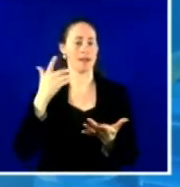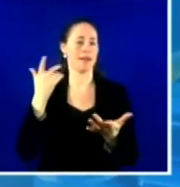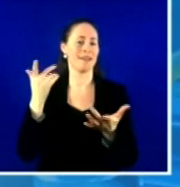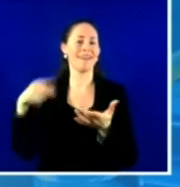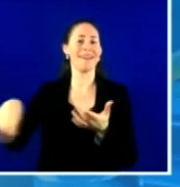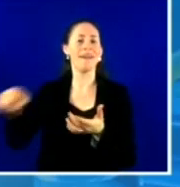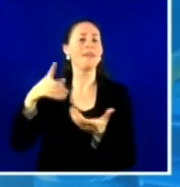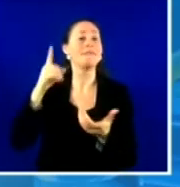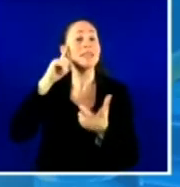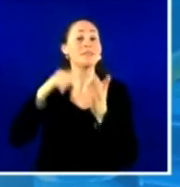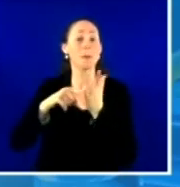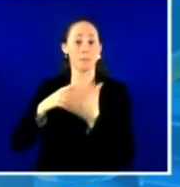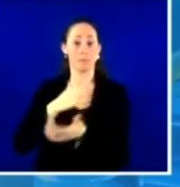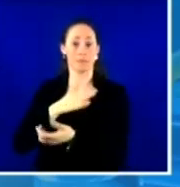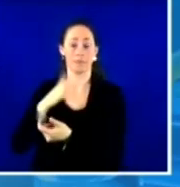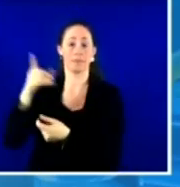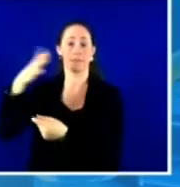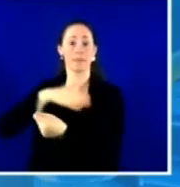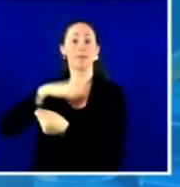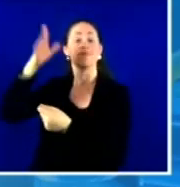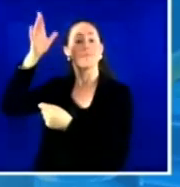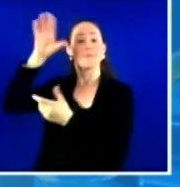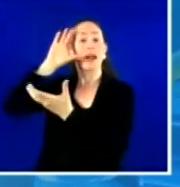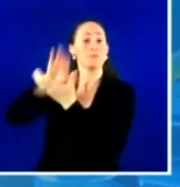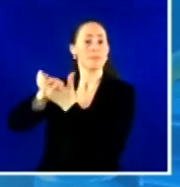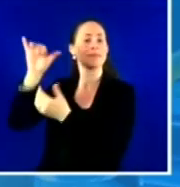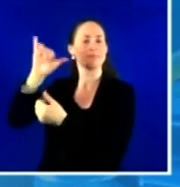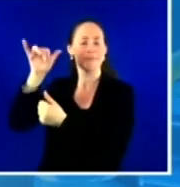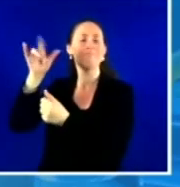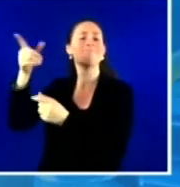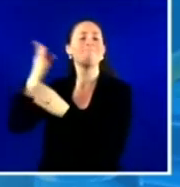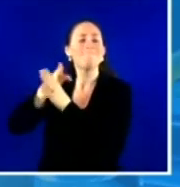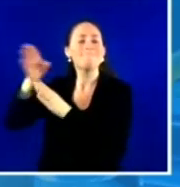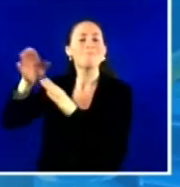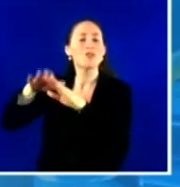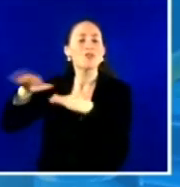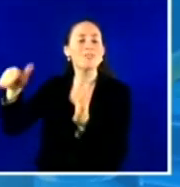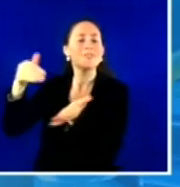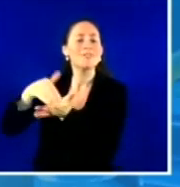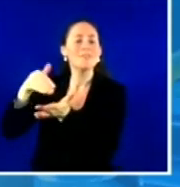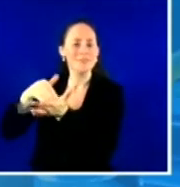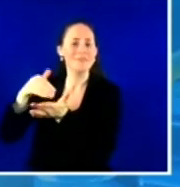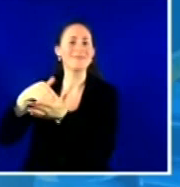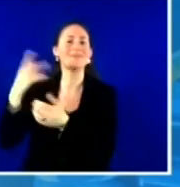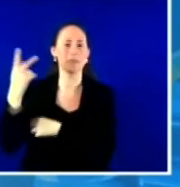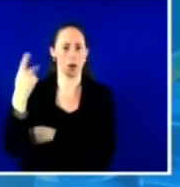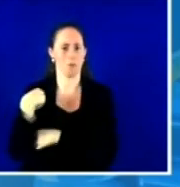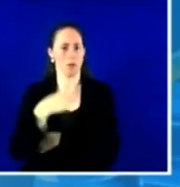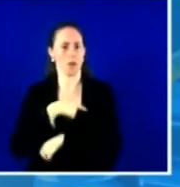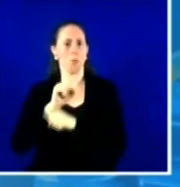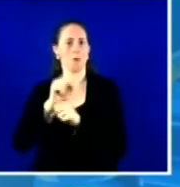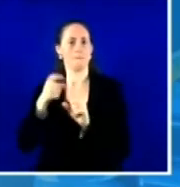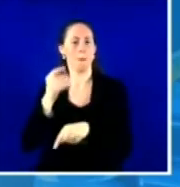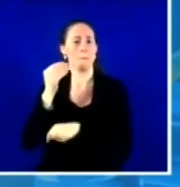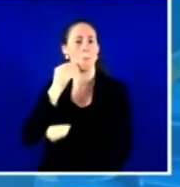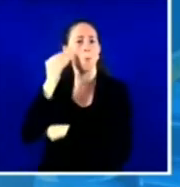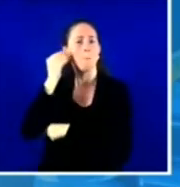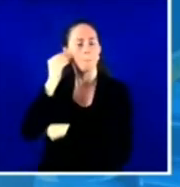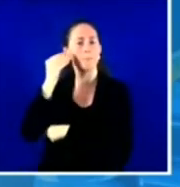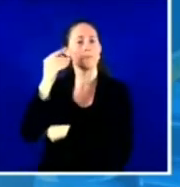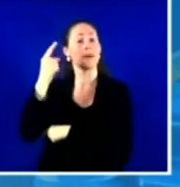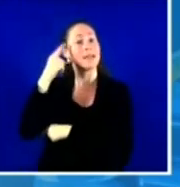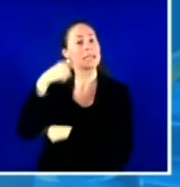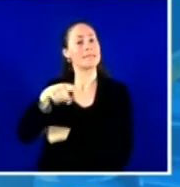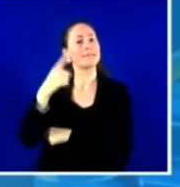pediatrician. And, and, uh, you know, with this role and work from home, I, I think my kids have overheard more about COVID